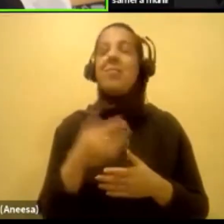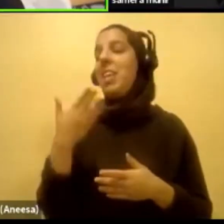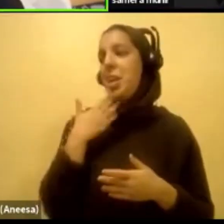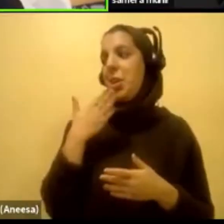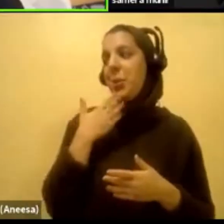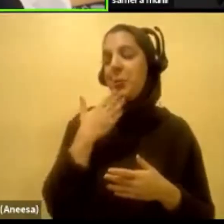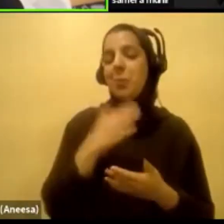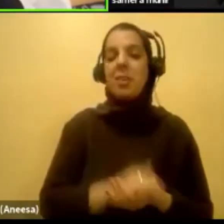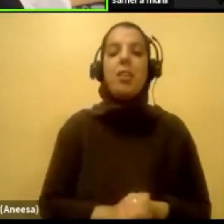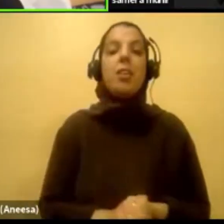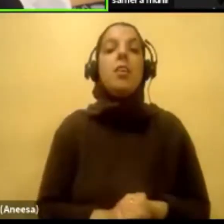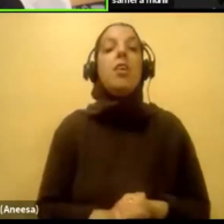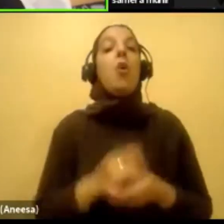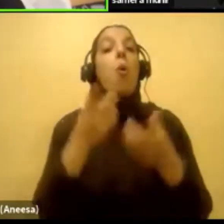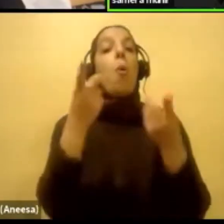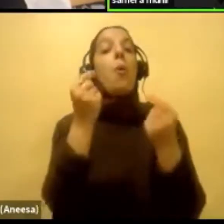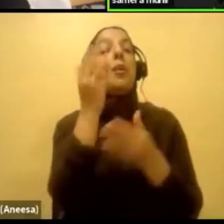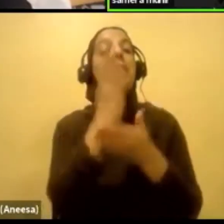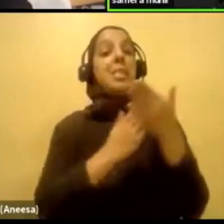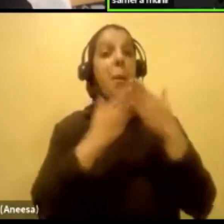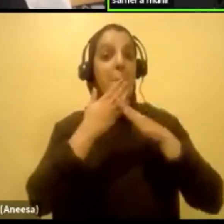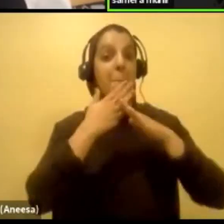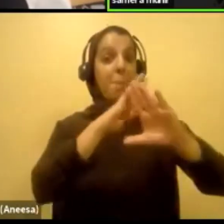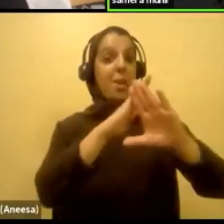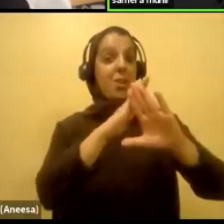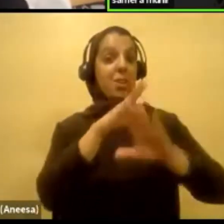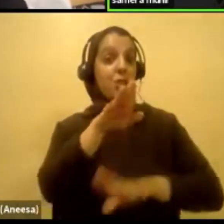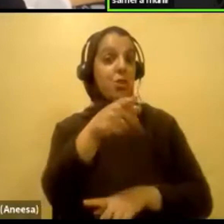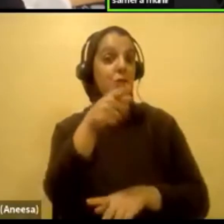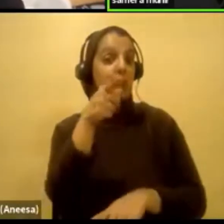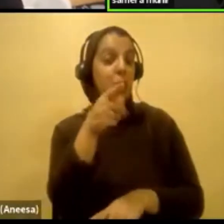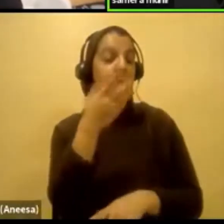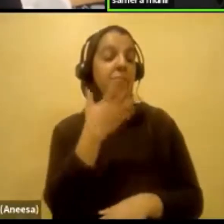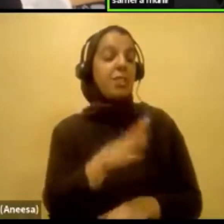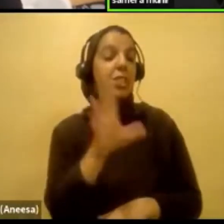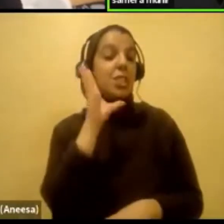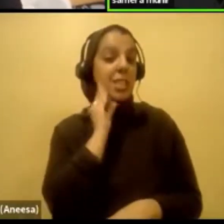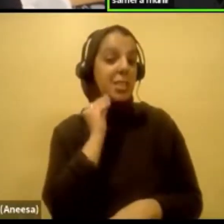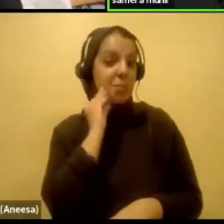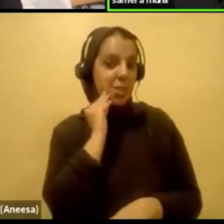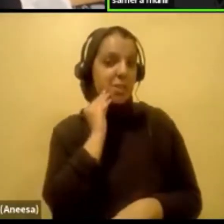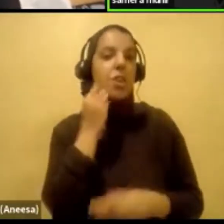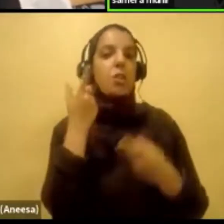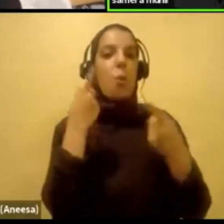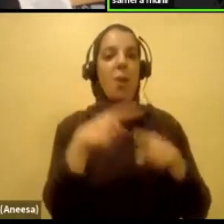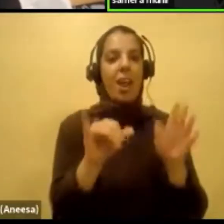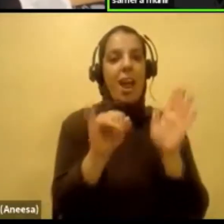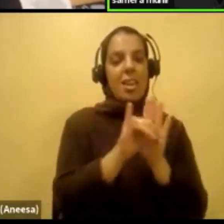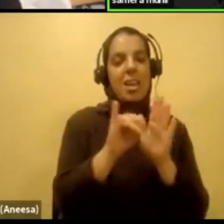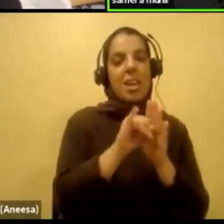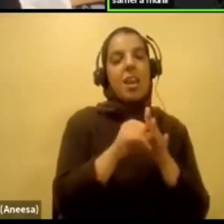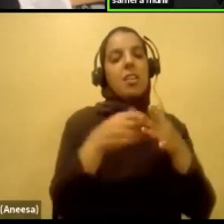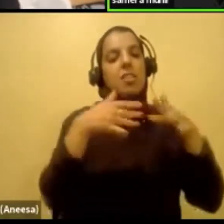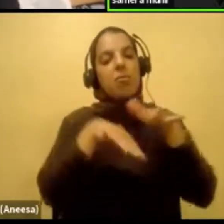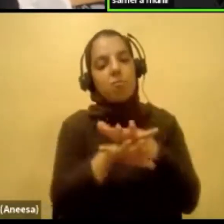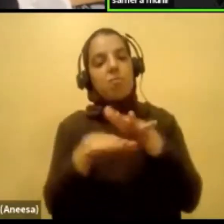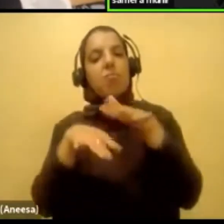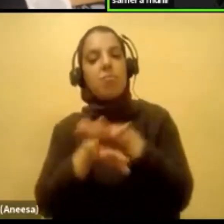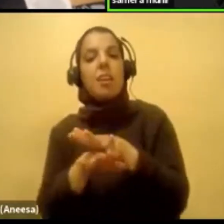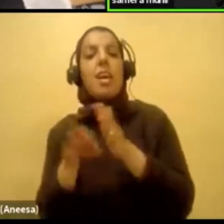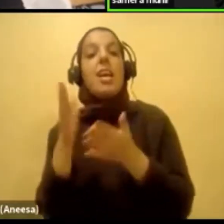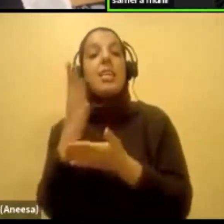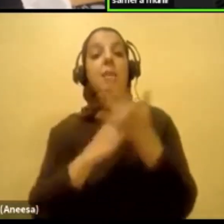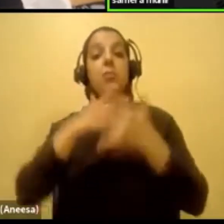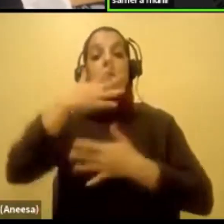So what are some barriers you have experienced that the at these intersections? What are some of your social barriers that you have